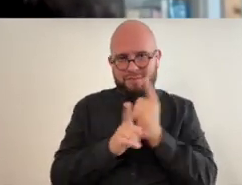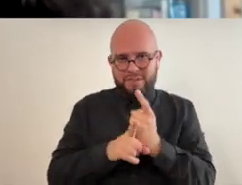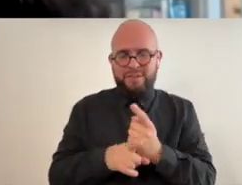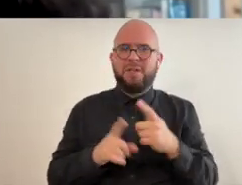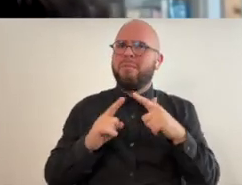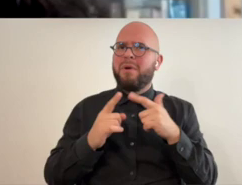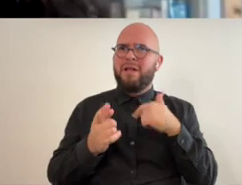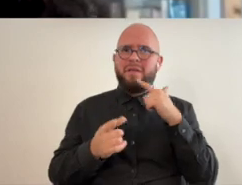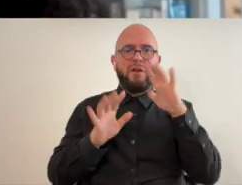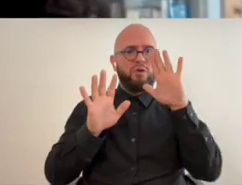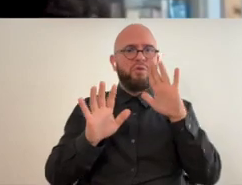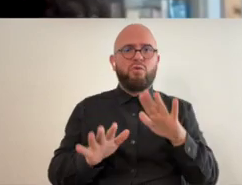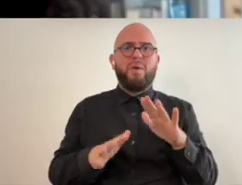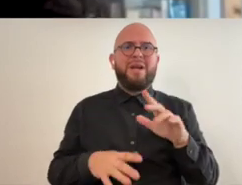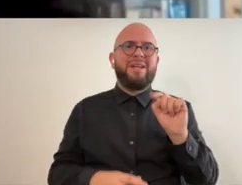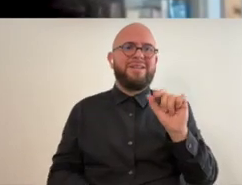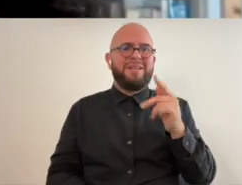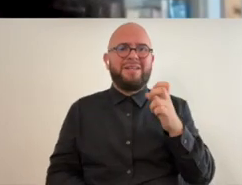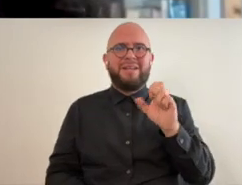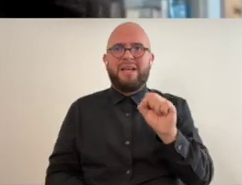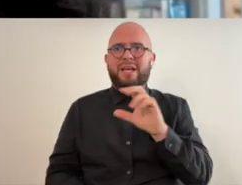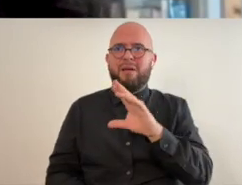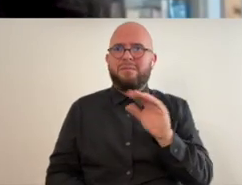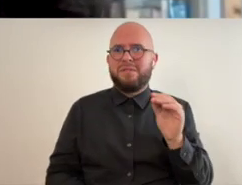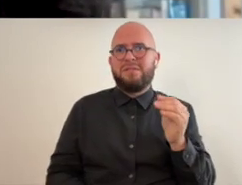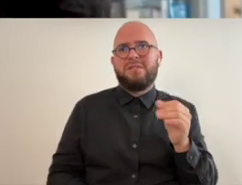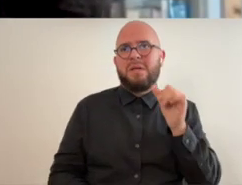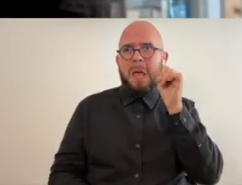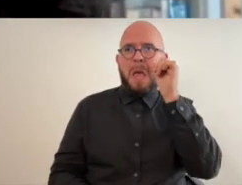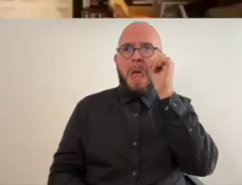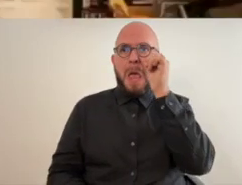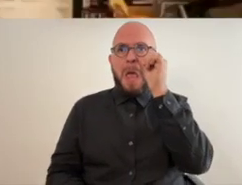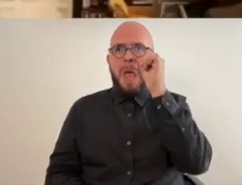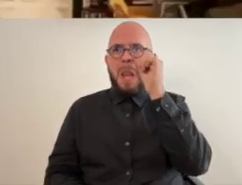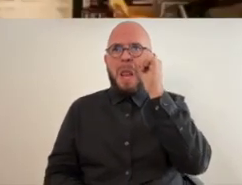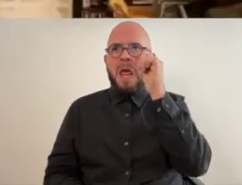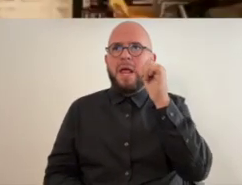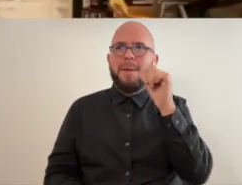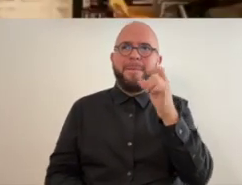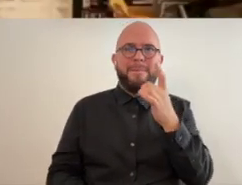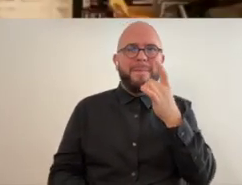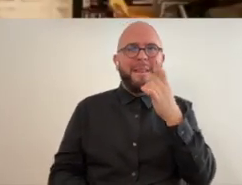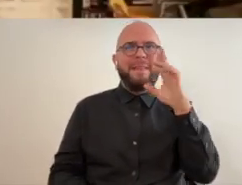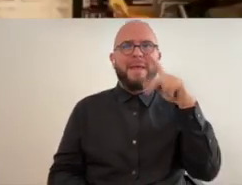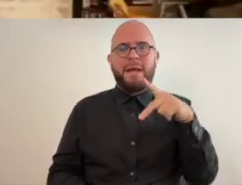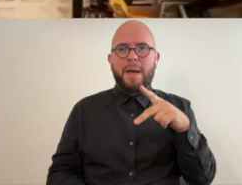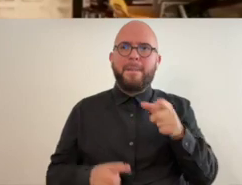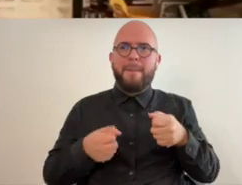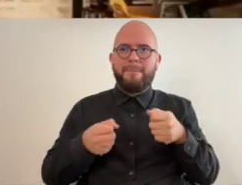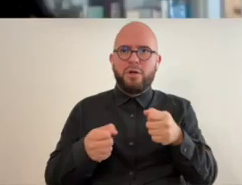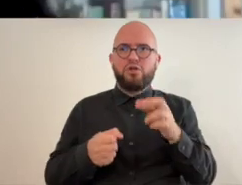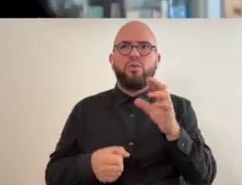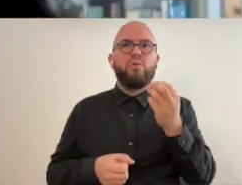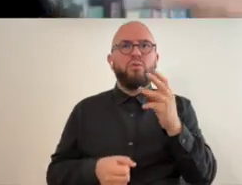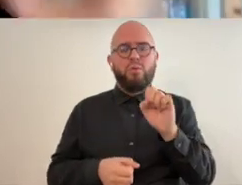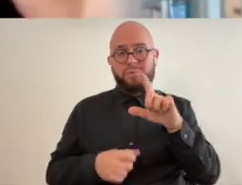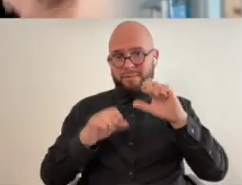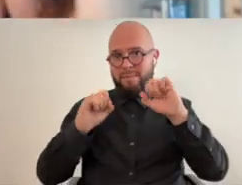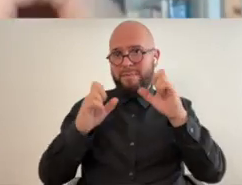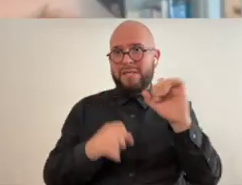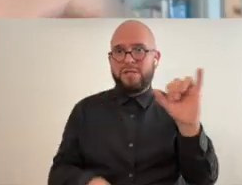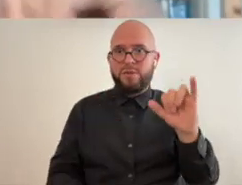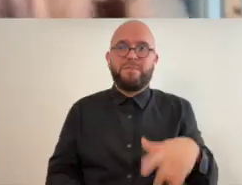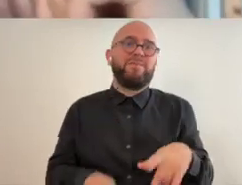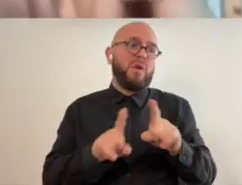really good tapes and the light up pushrooms are pretty amazing too nice nice also a possibility for